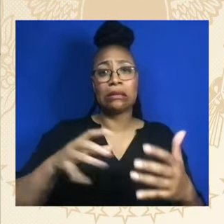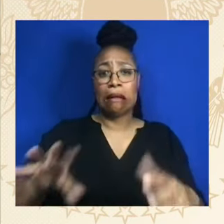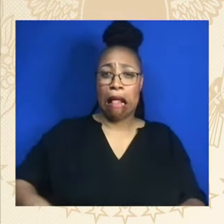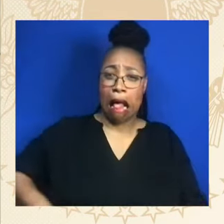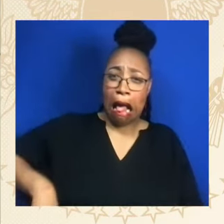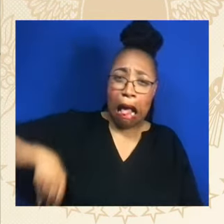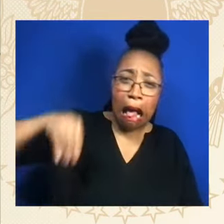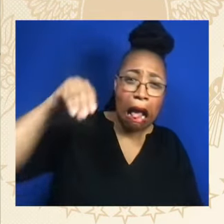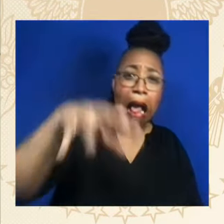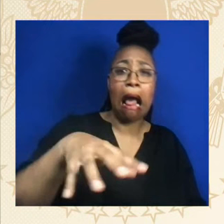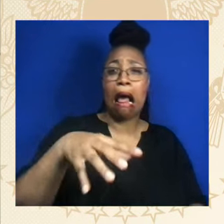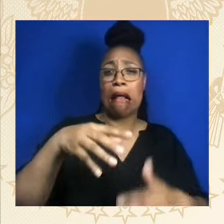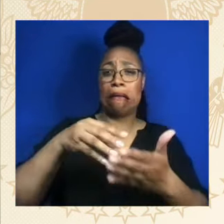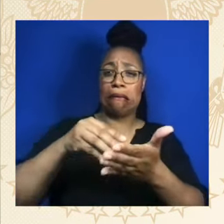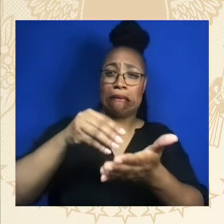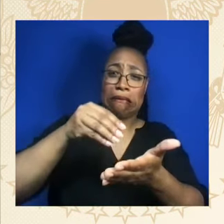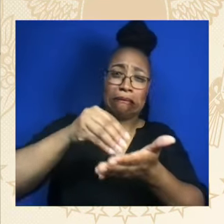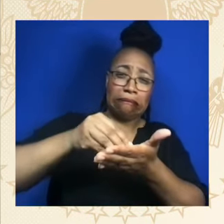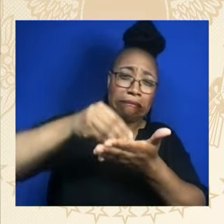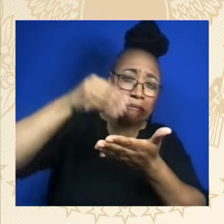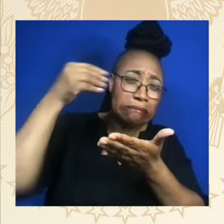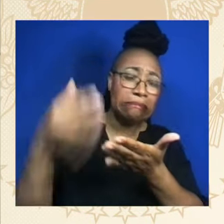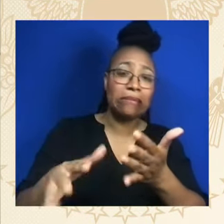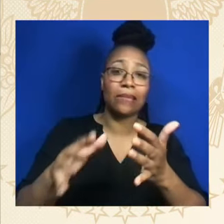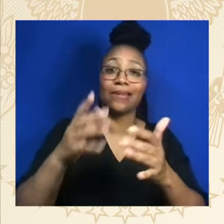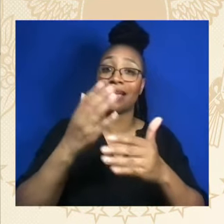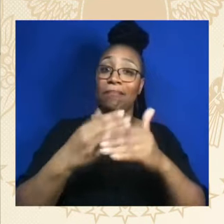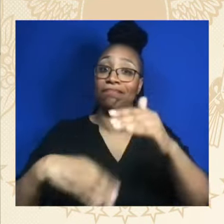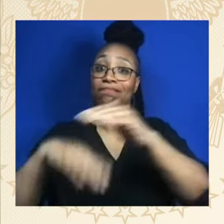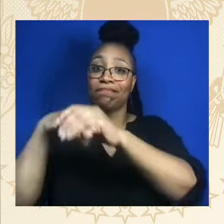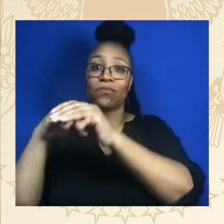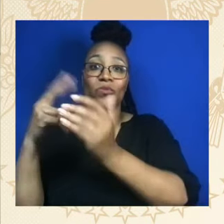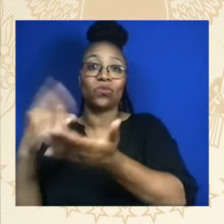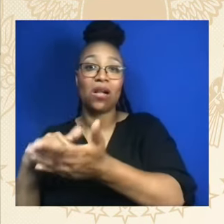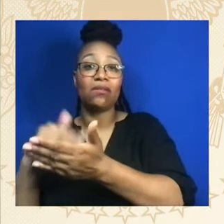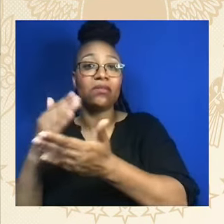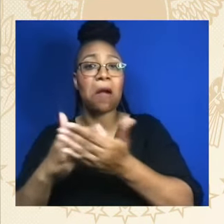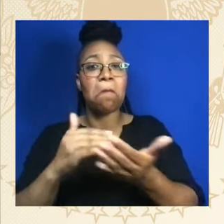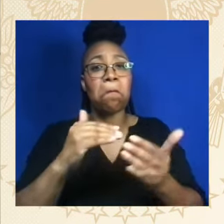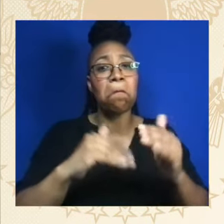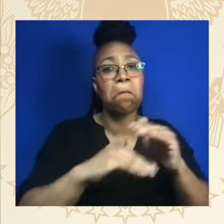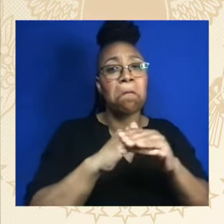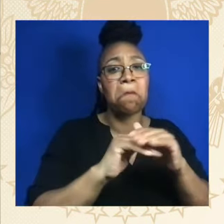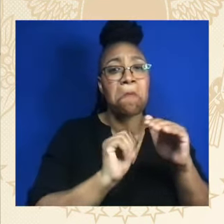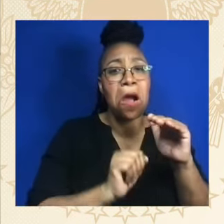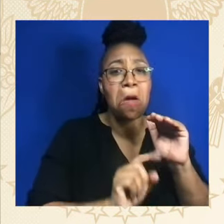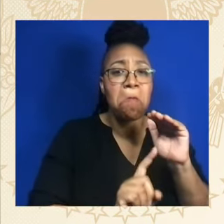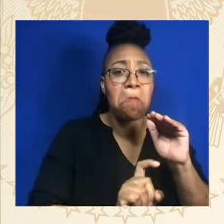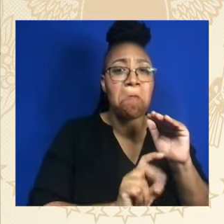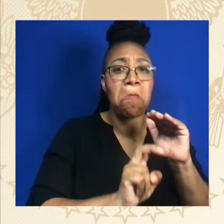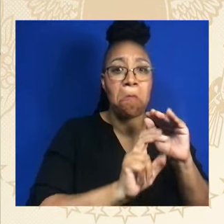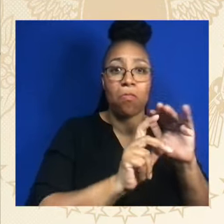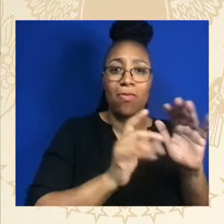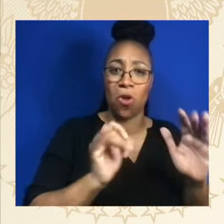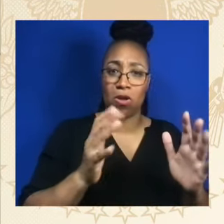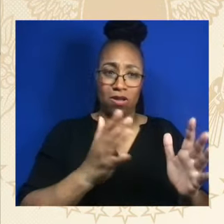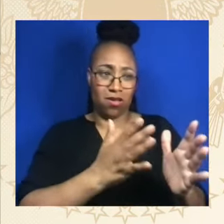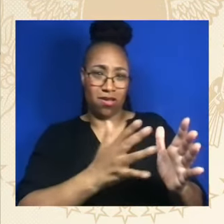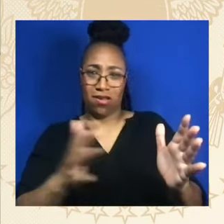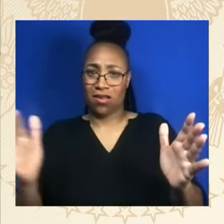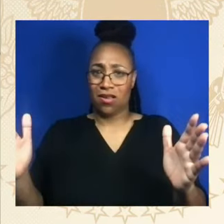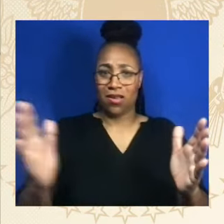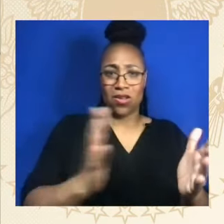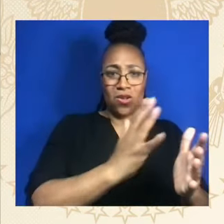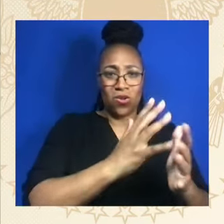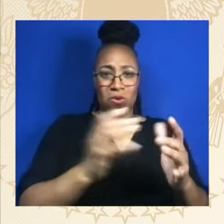they have to pay for are $10,000, $12,000, $14,000 a year. Total — total $2,000 a year, no matter how much your